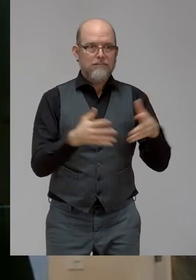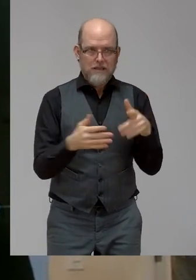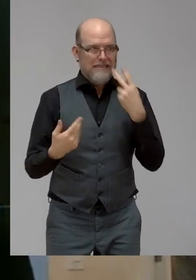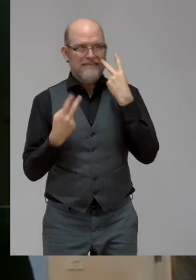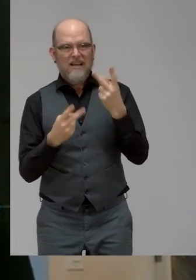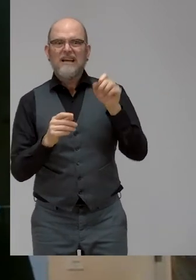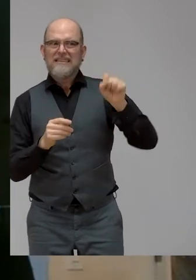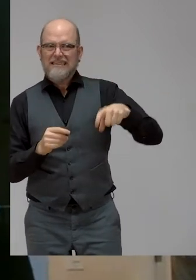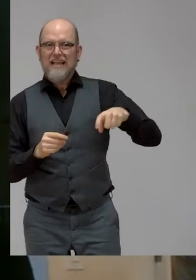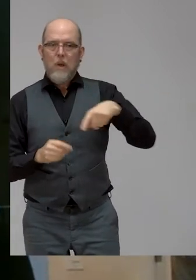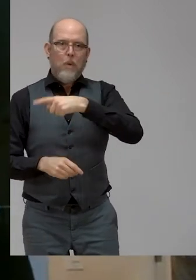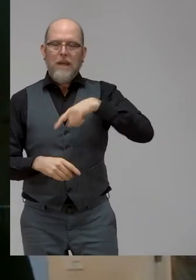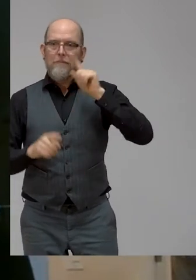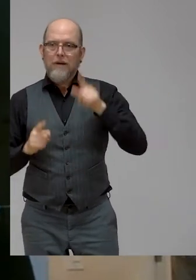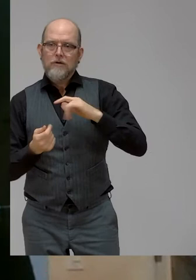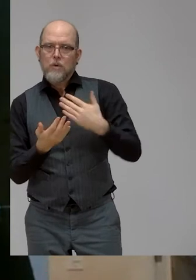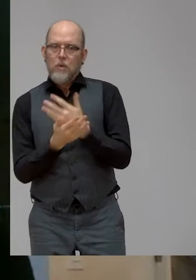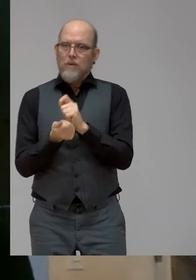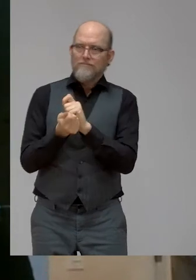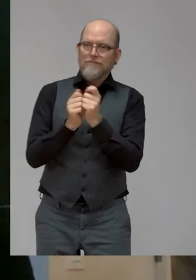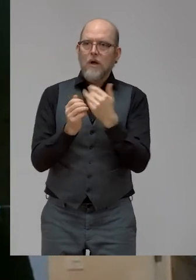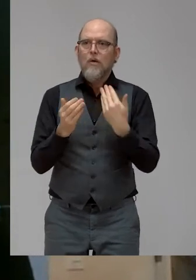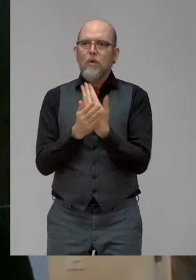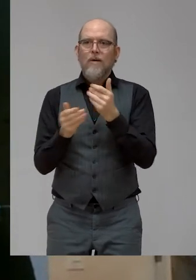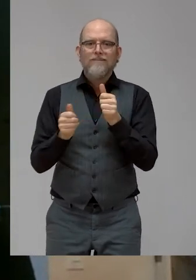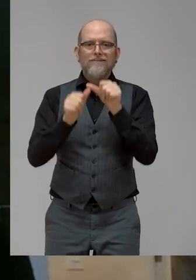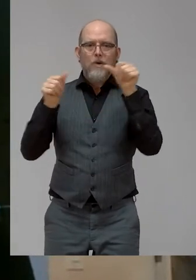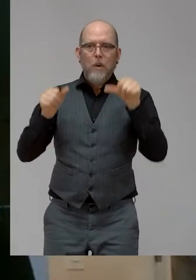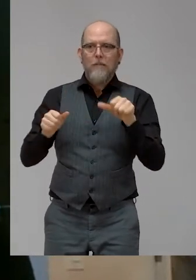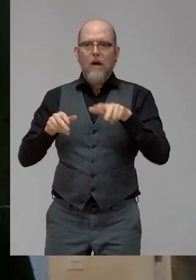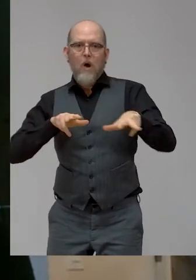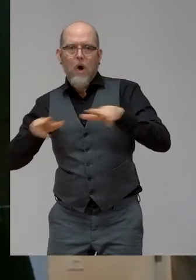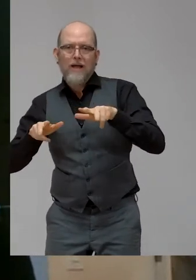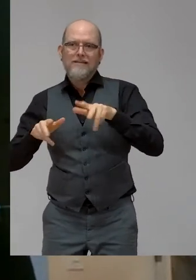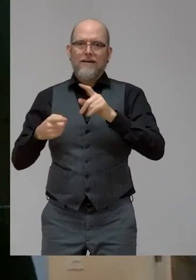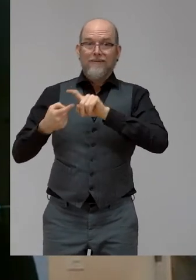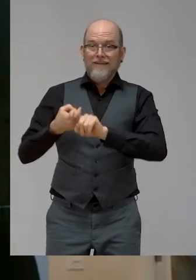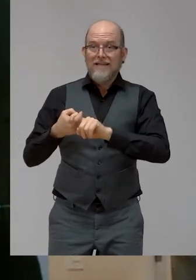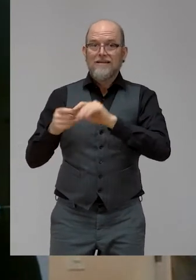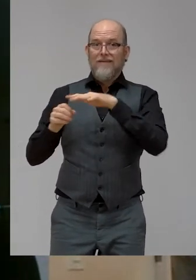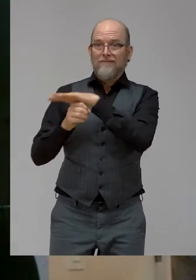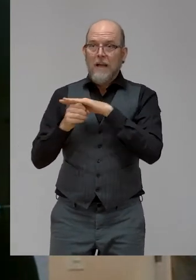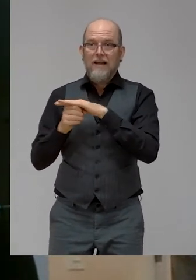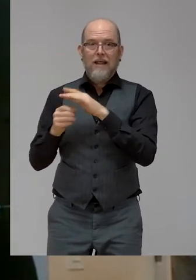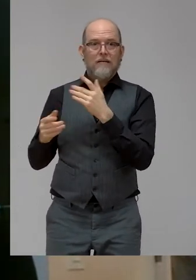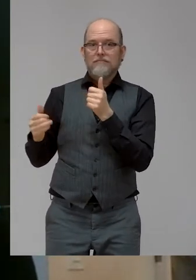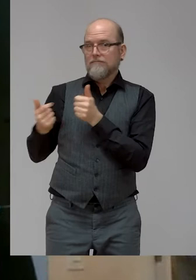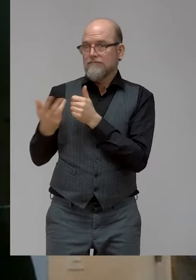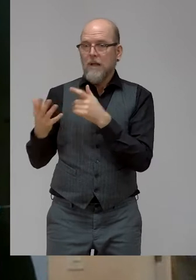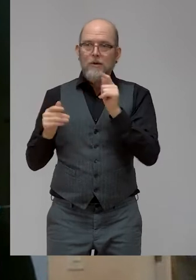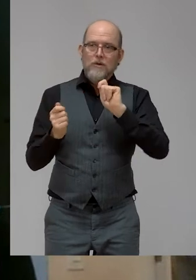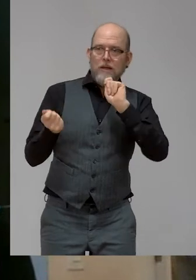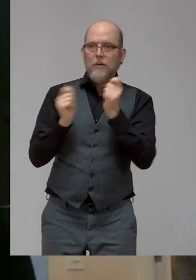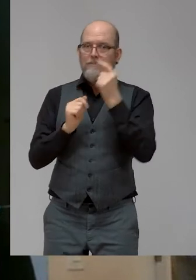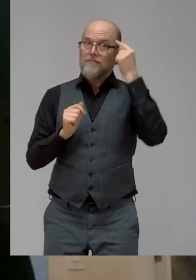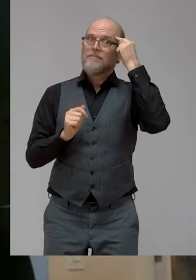in the way we engage and stay connected with friends, family, and colleagues. It has us all pondering